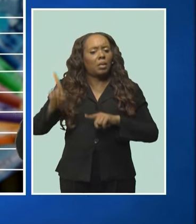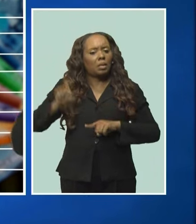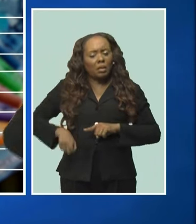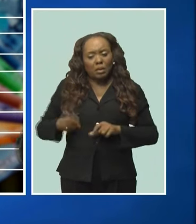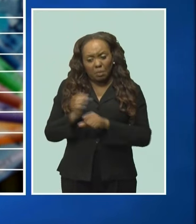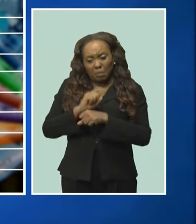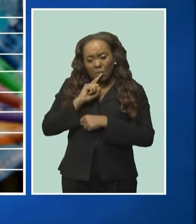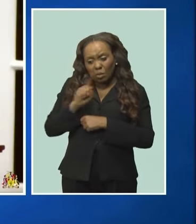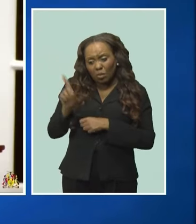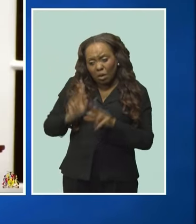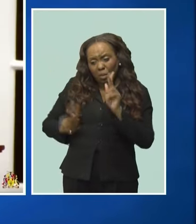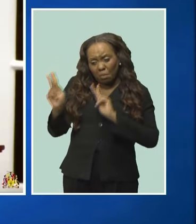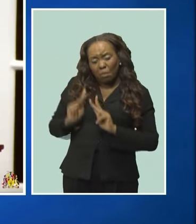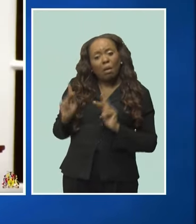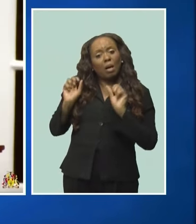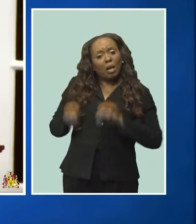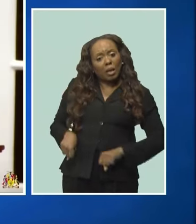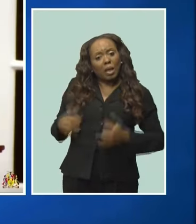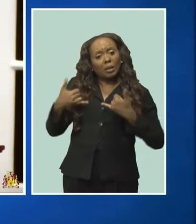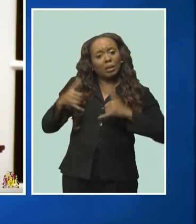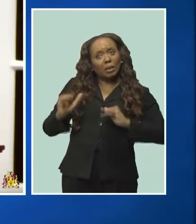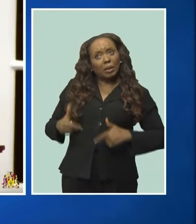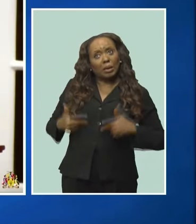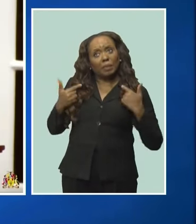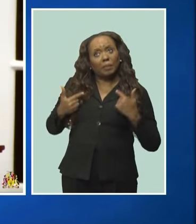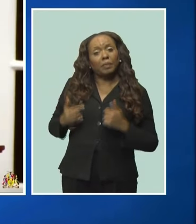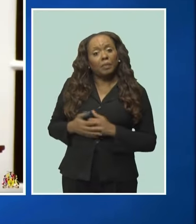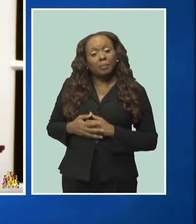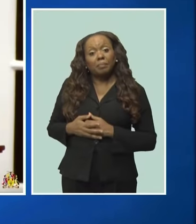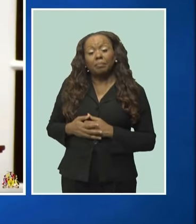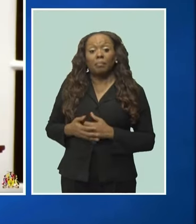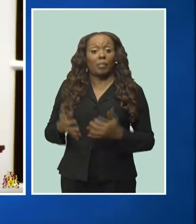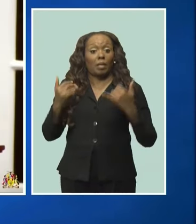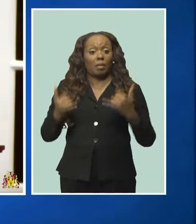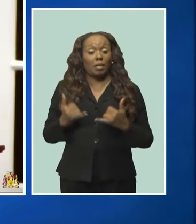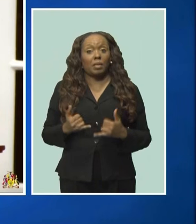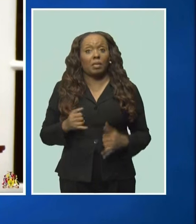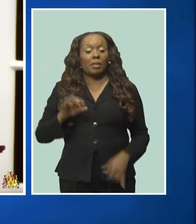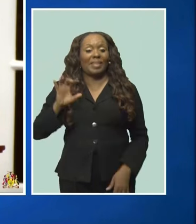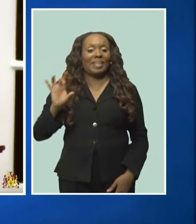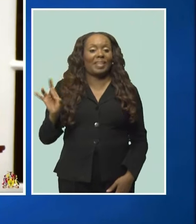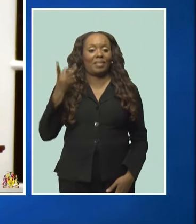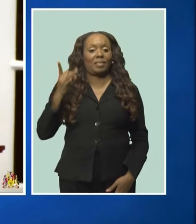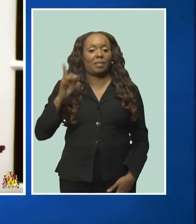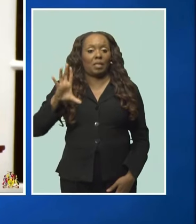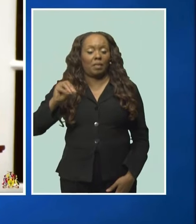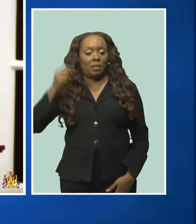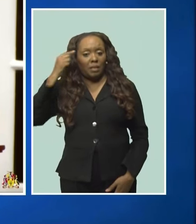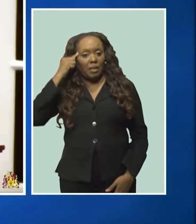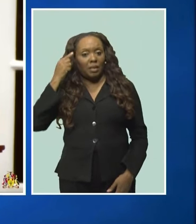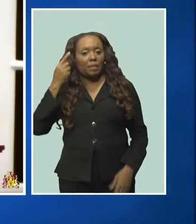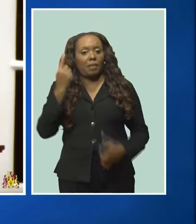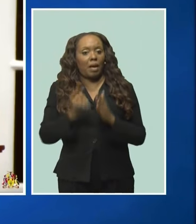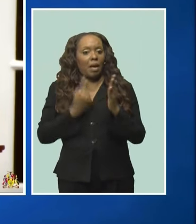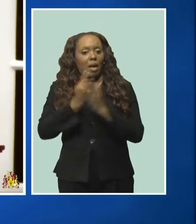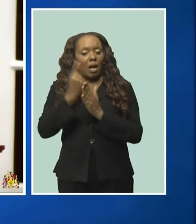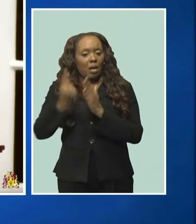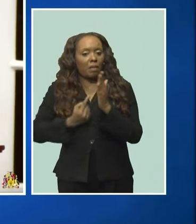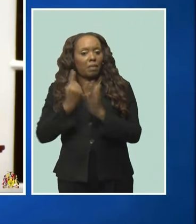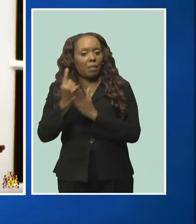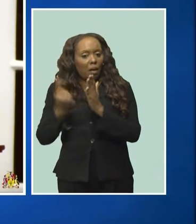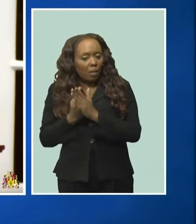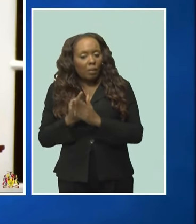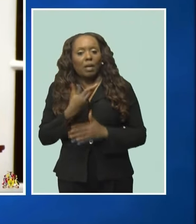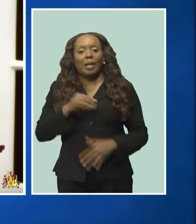It will be required to review the rate which currently stands at $8.50 per hour and then of course